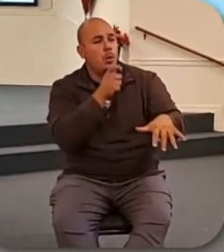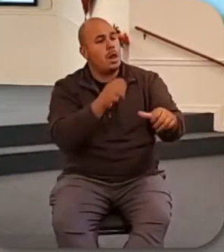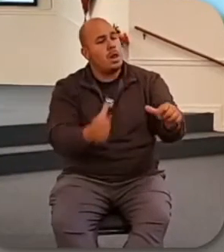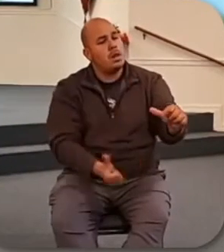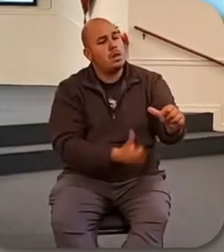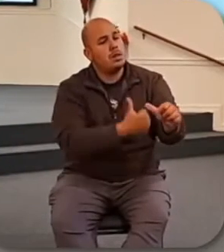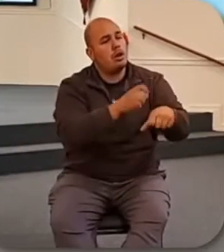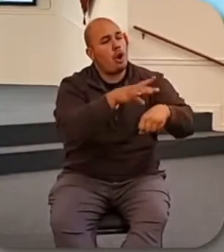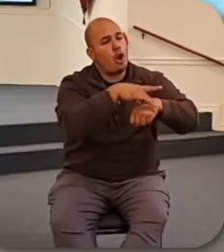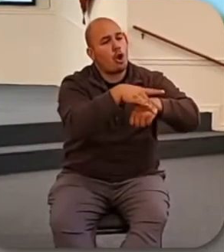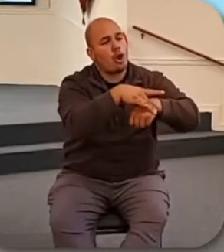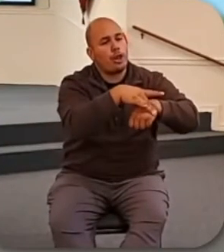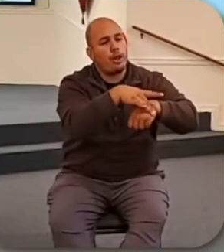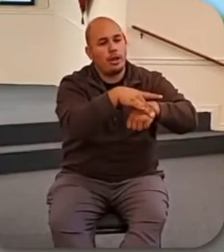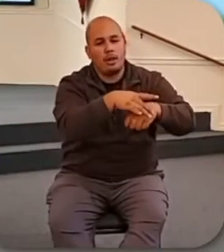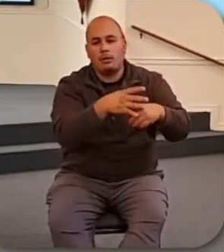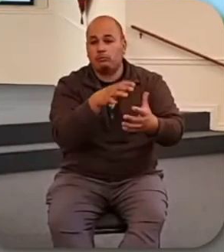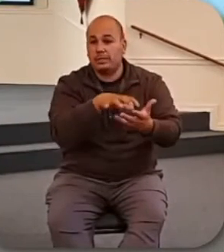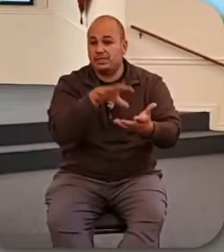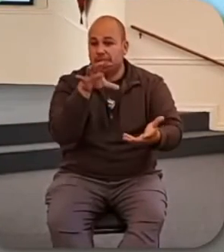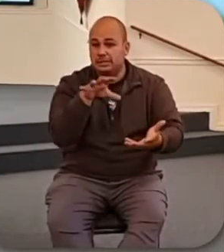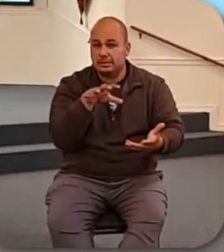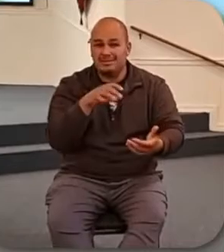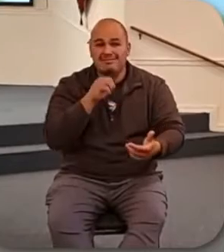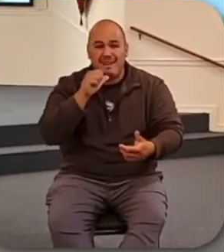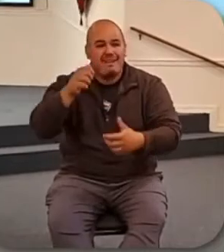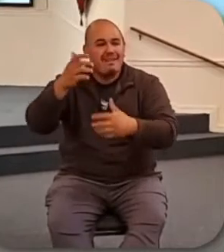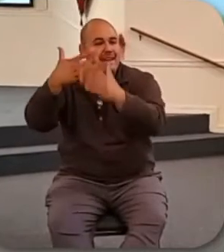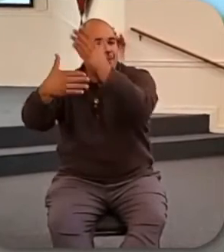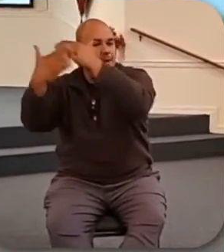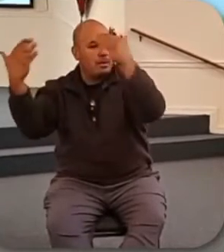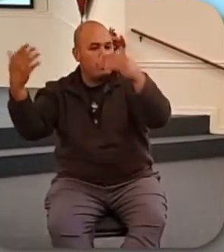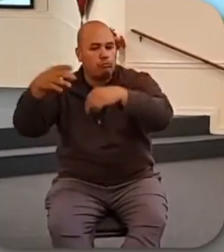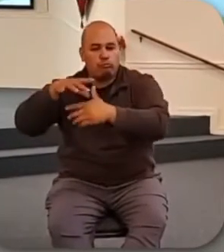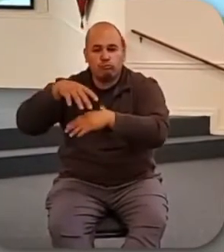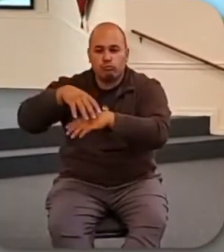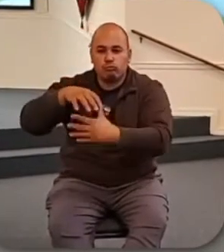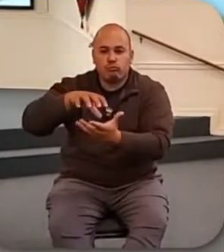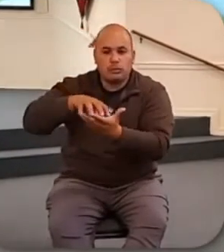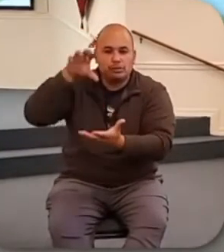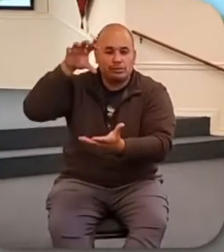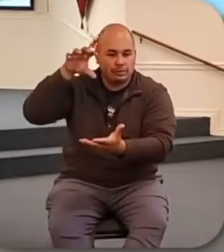riches. One day, everything they've lived for will suddenly be gone.